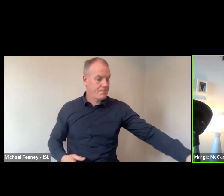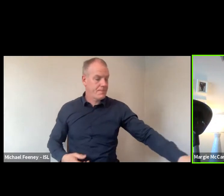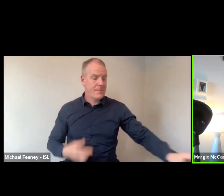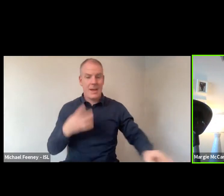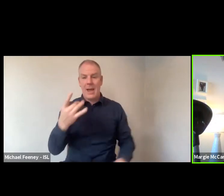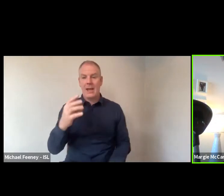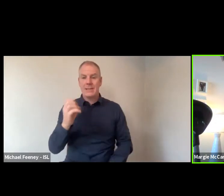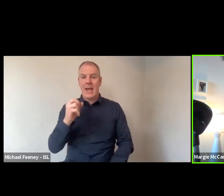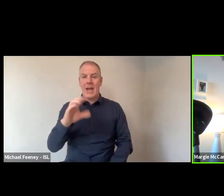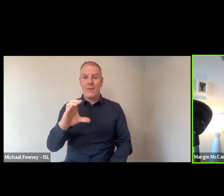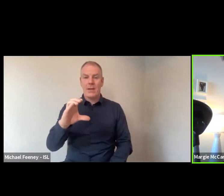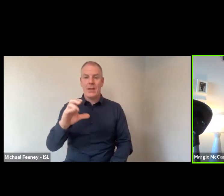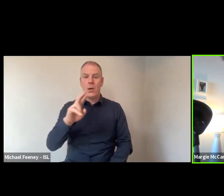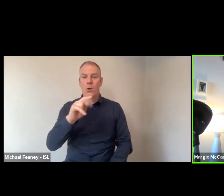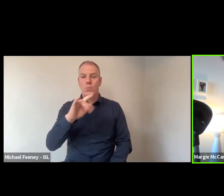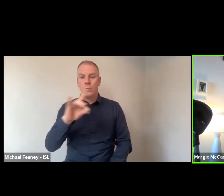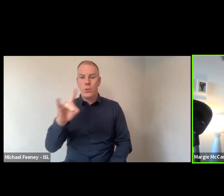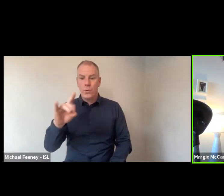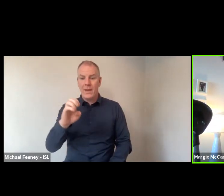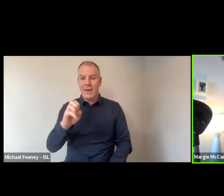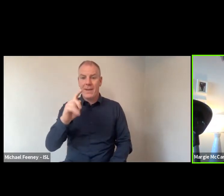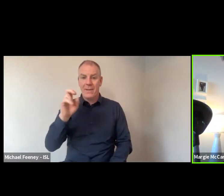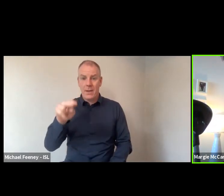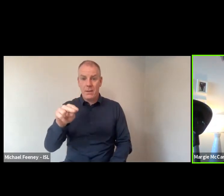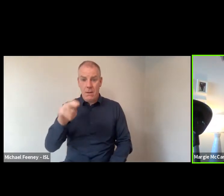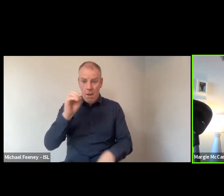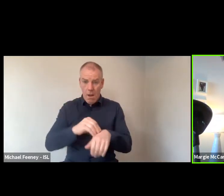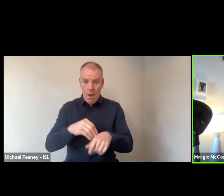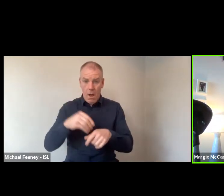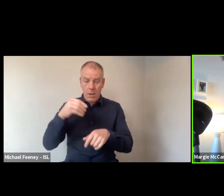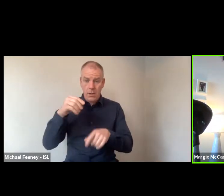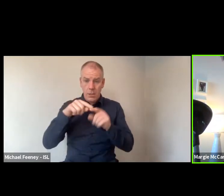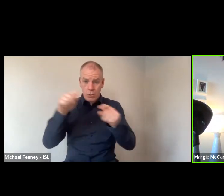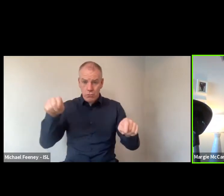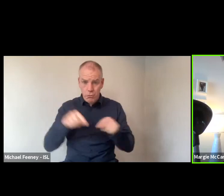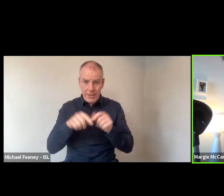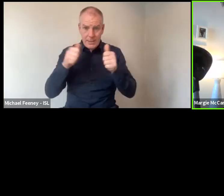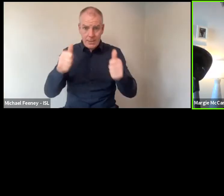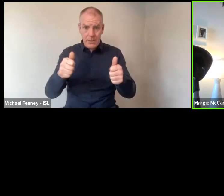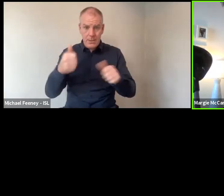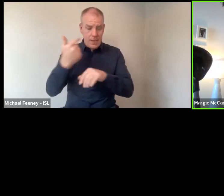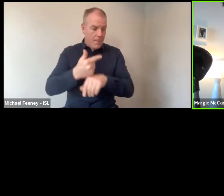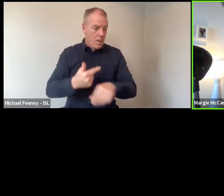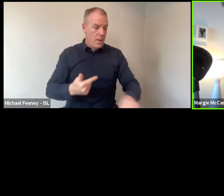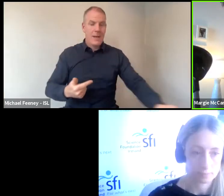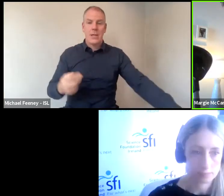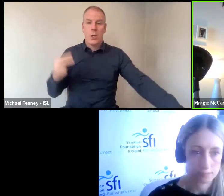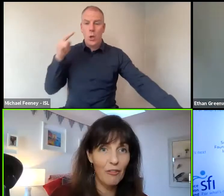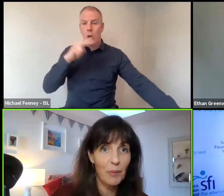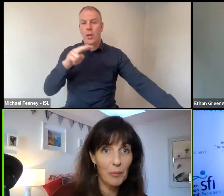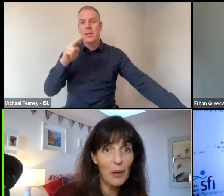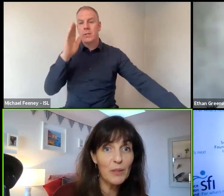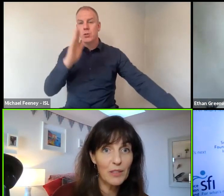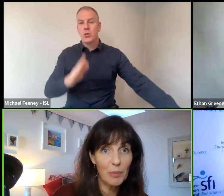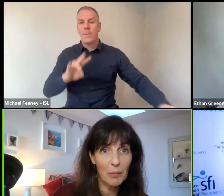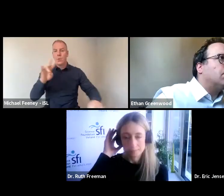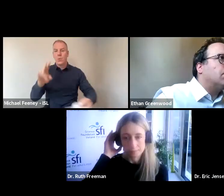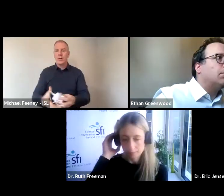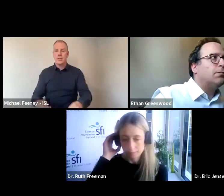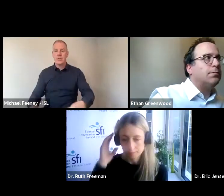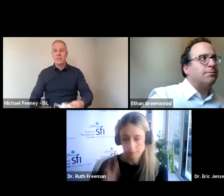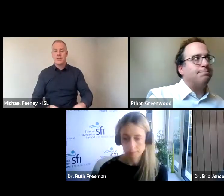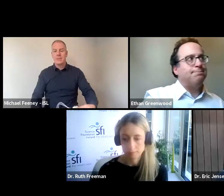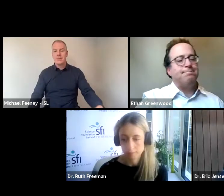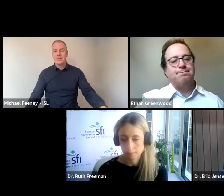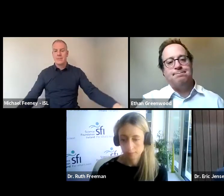Ruth and Ethan, if you're there, to turn your screens back on. We'll turn to some of the questions that have been posted by